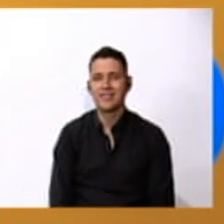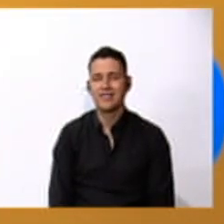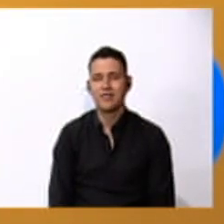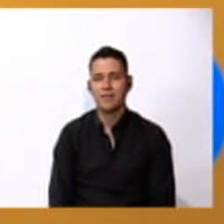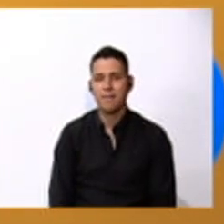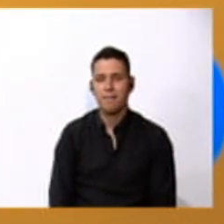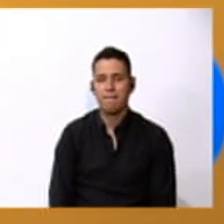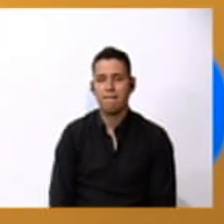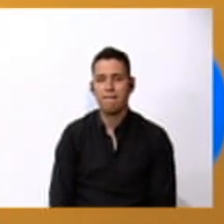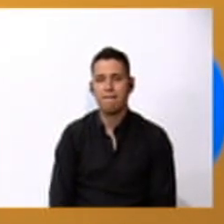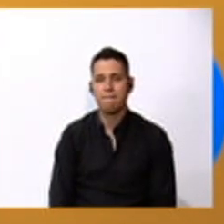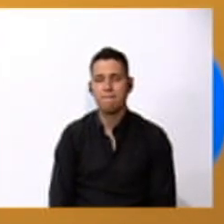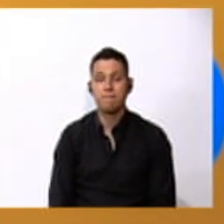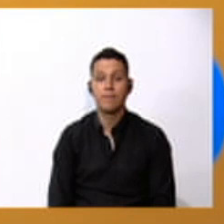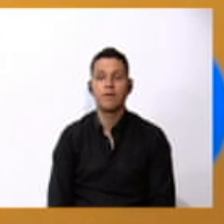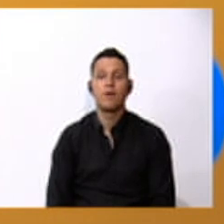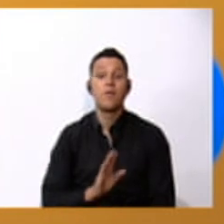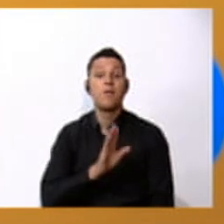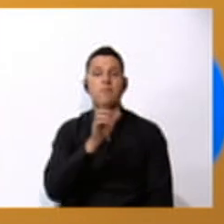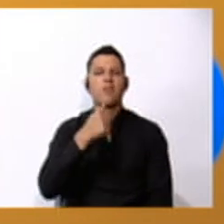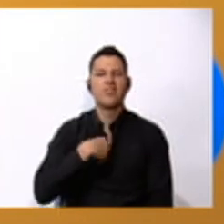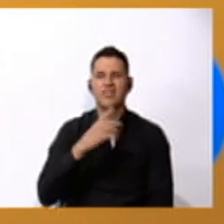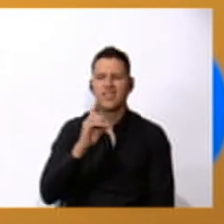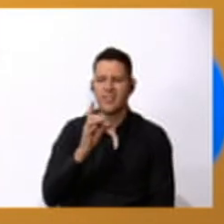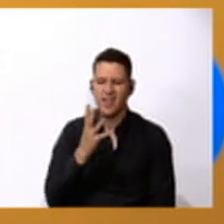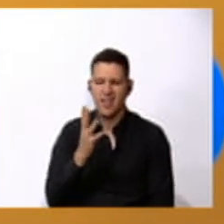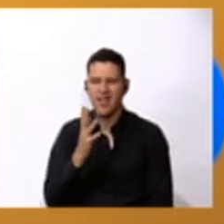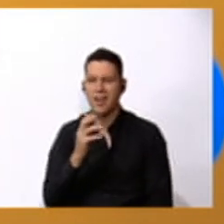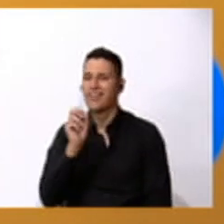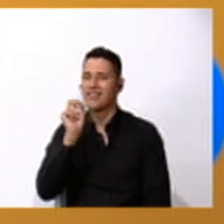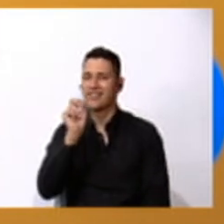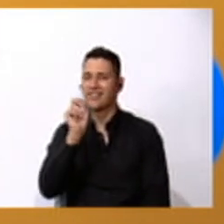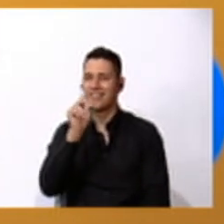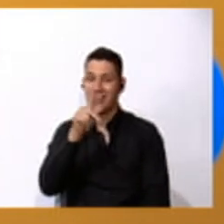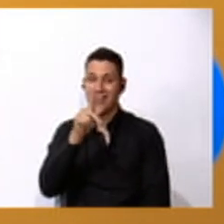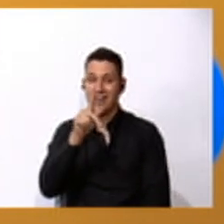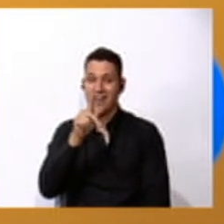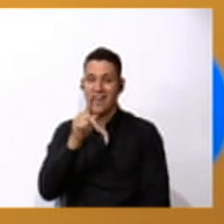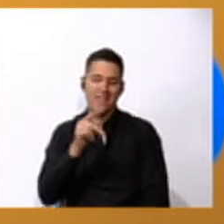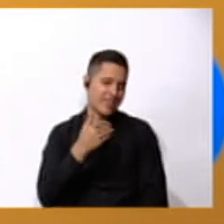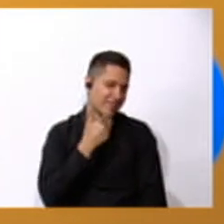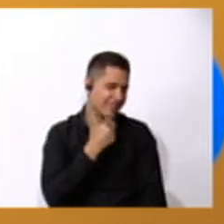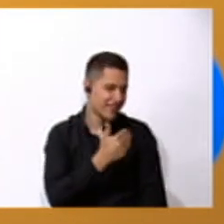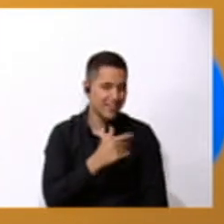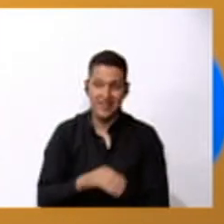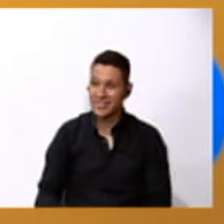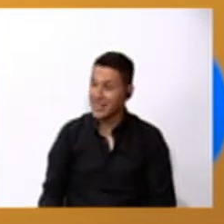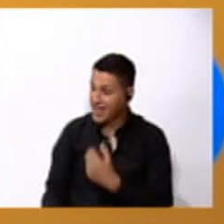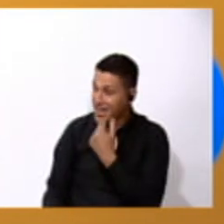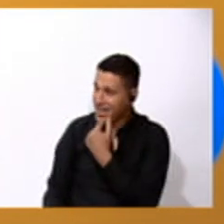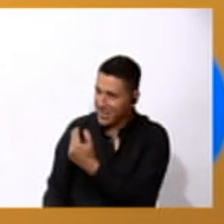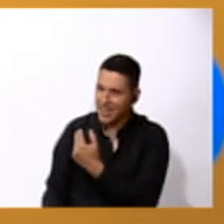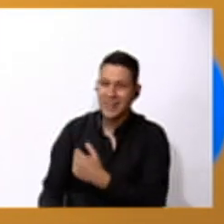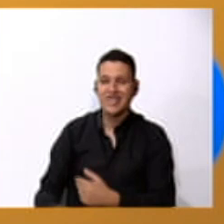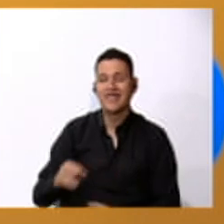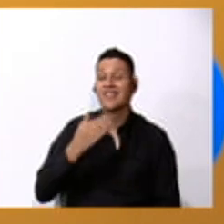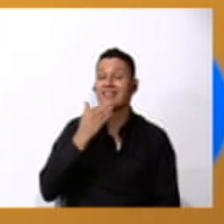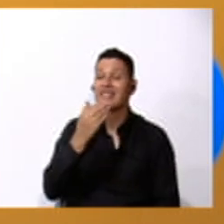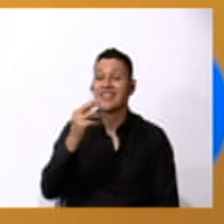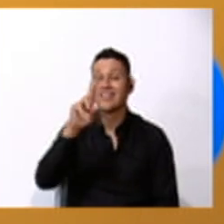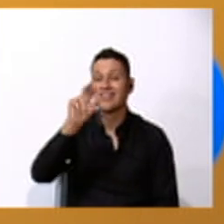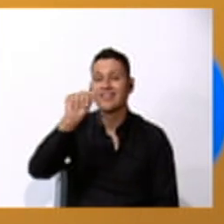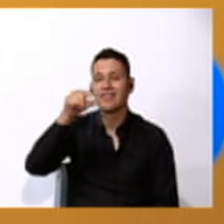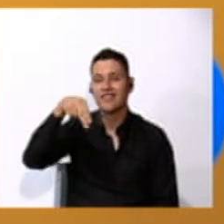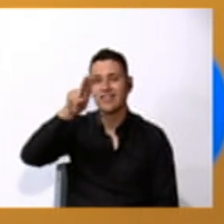Where are you going? Oh, Okay, Waldo. Thank you. Thank you, Raquel. It was